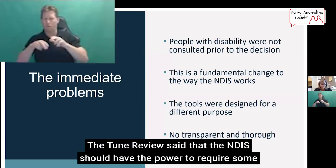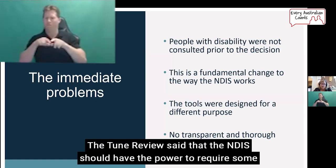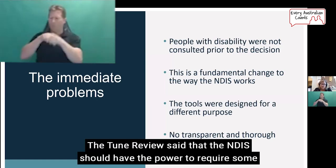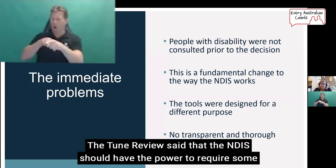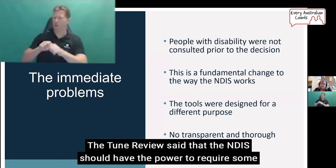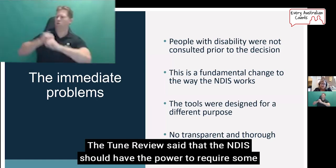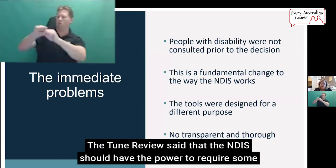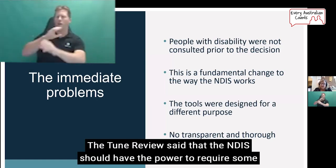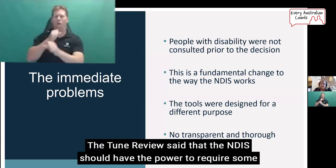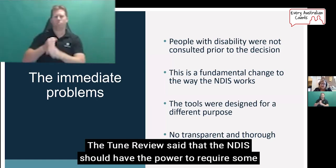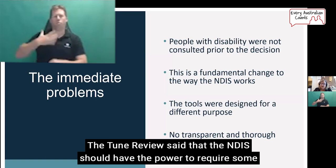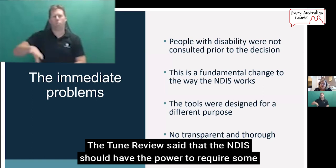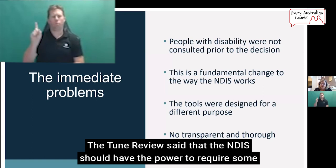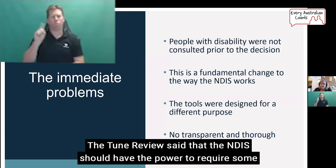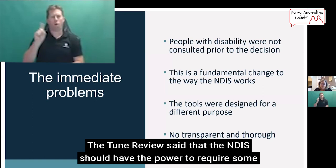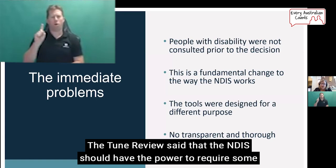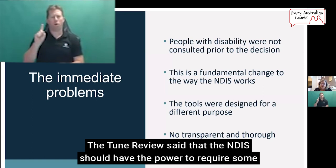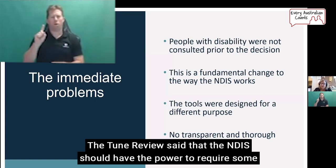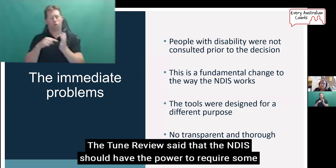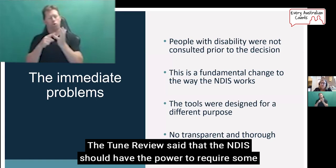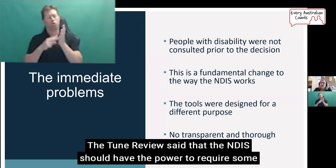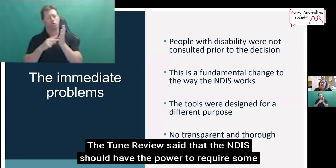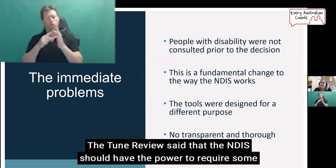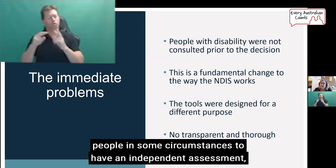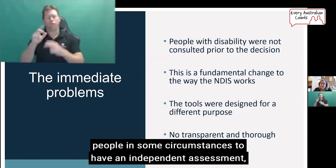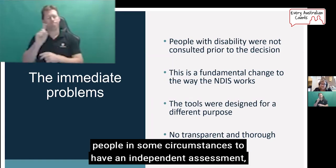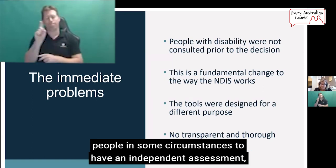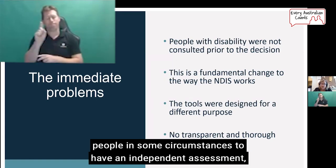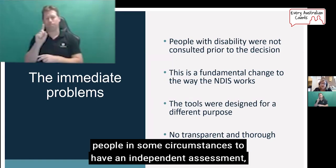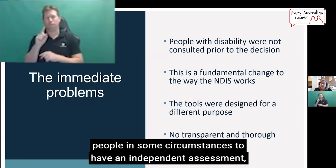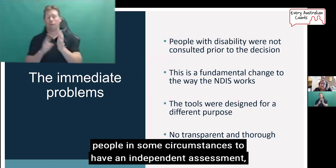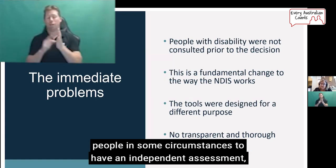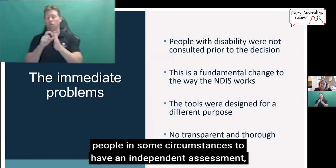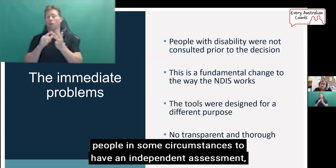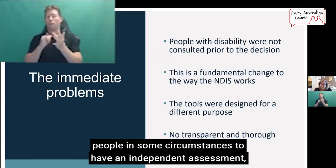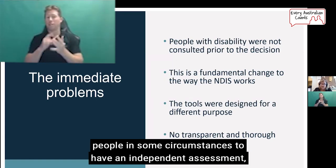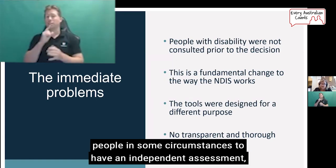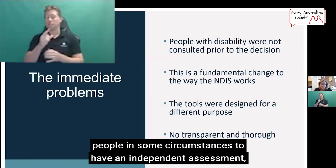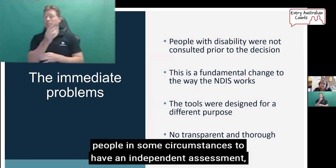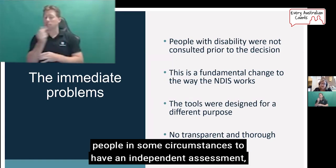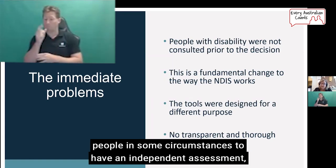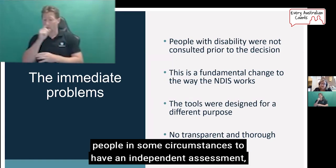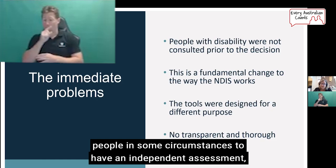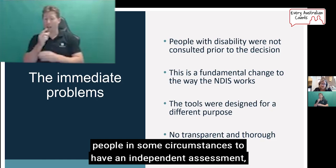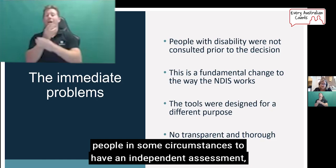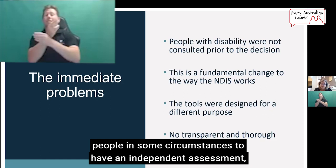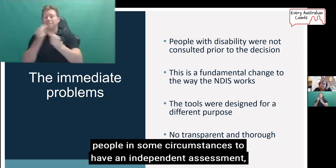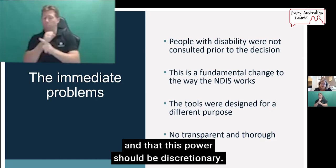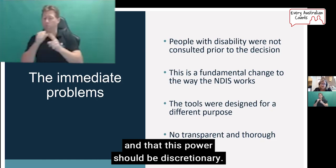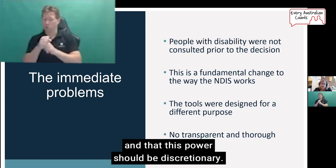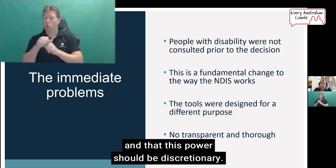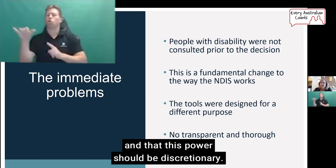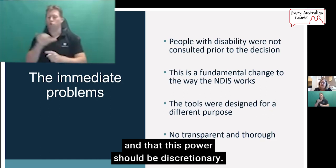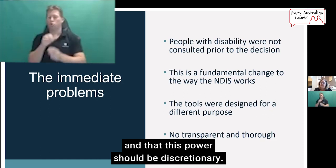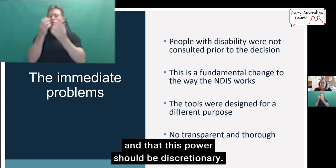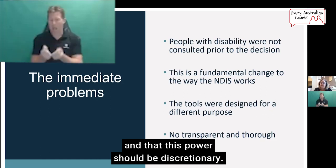The TUNE review said that the NDIS should have the power to require some people in some circumstances to have an independent assessment